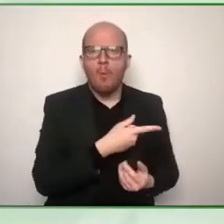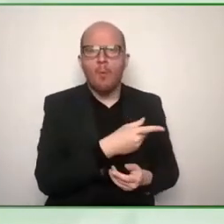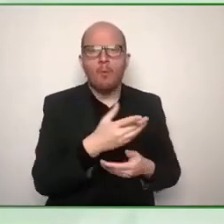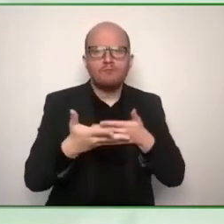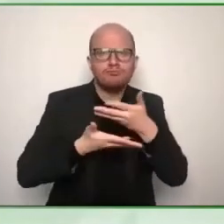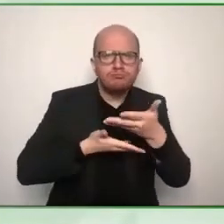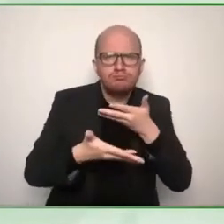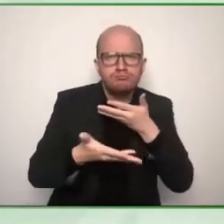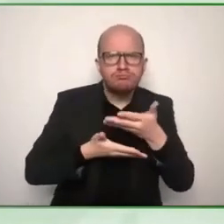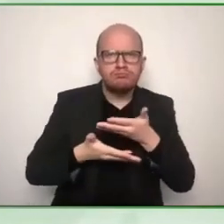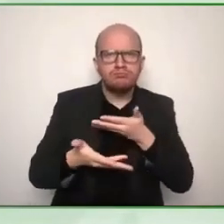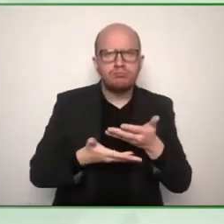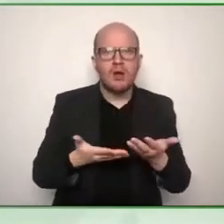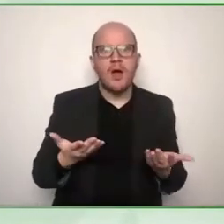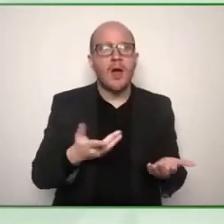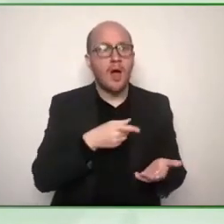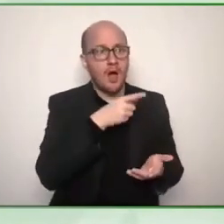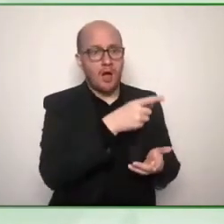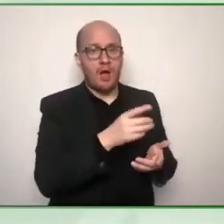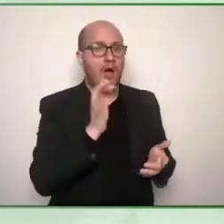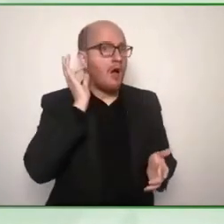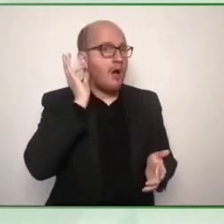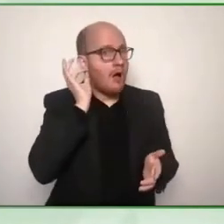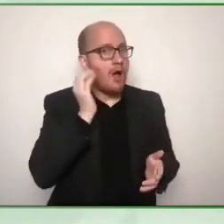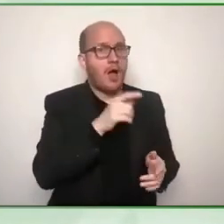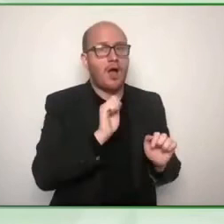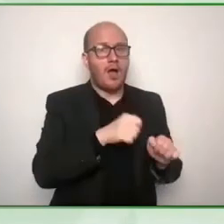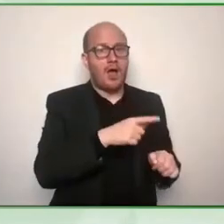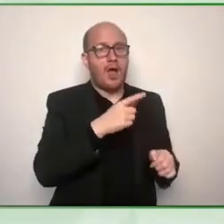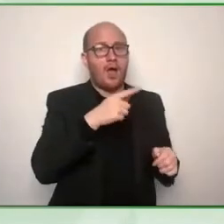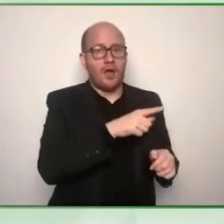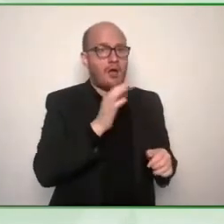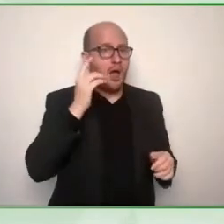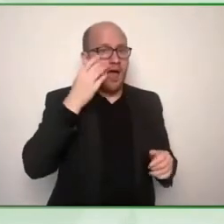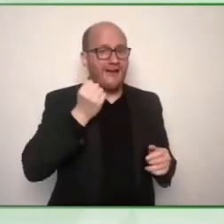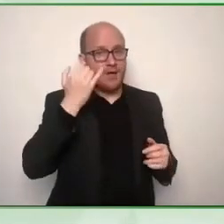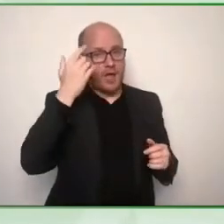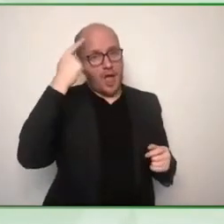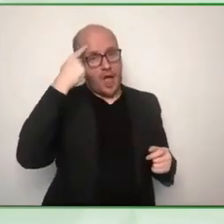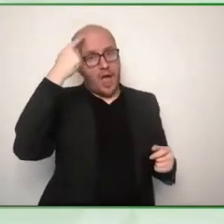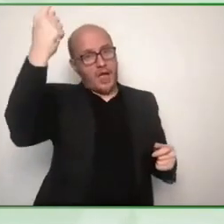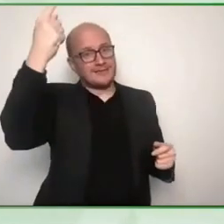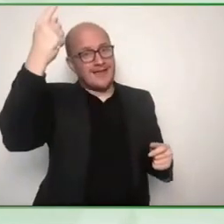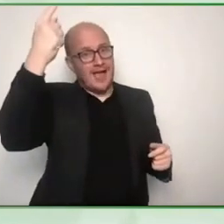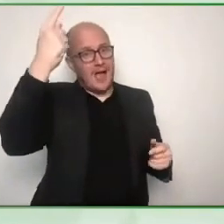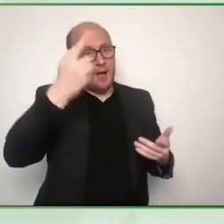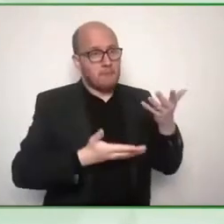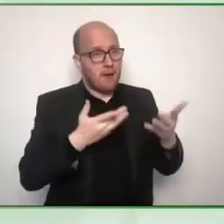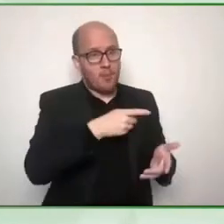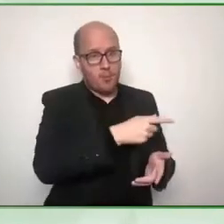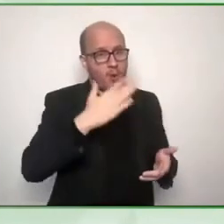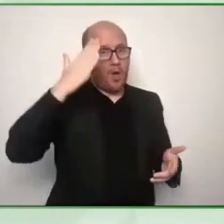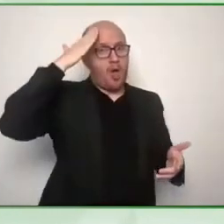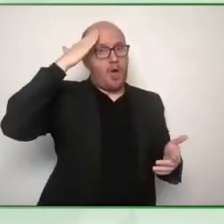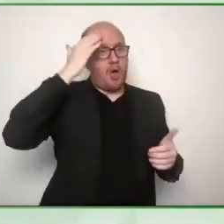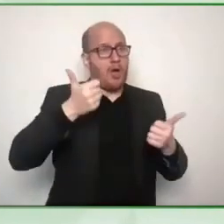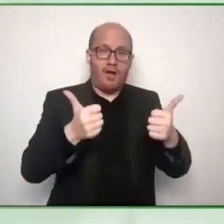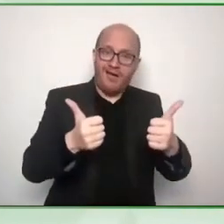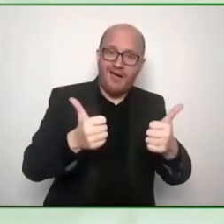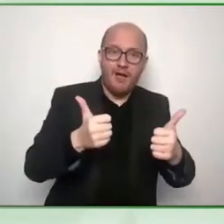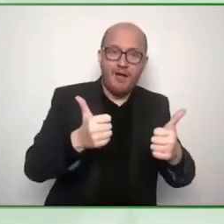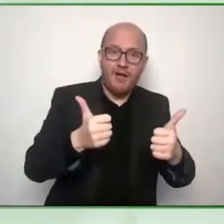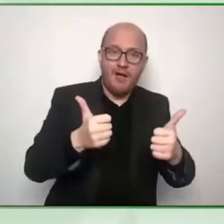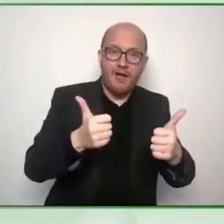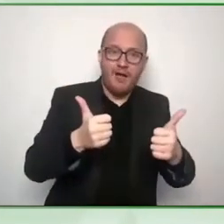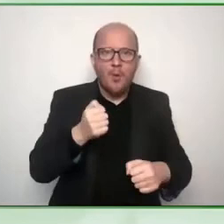to say huh this is how perhaps i can you know bring together groups bring together dpos bring together persons with